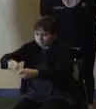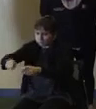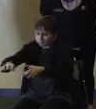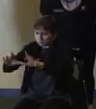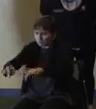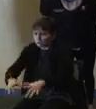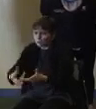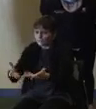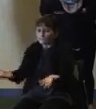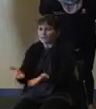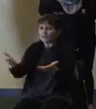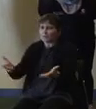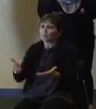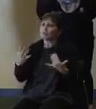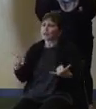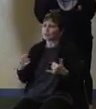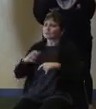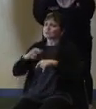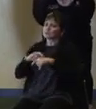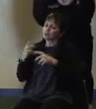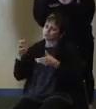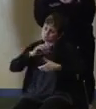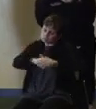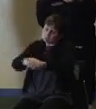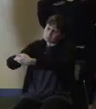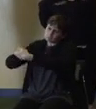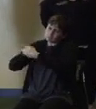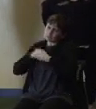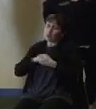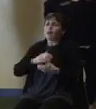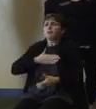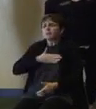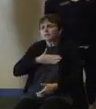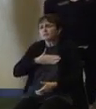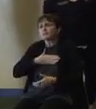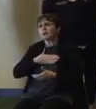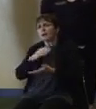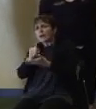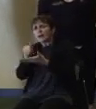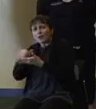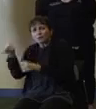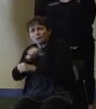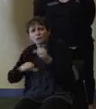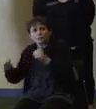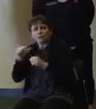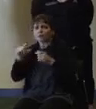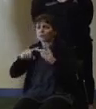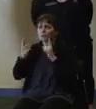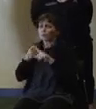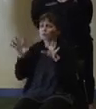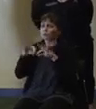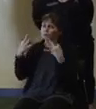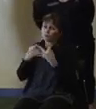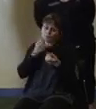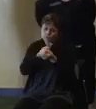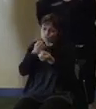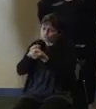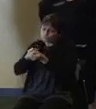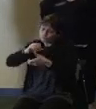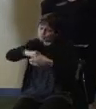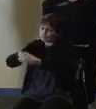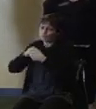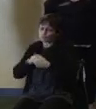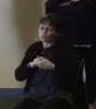regardless of tension, regardless of the issues. Please do help your neighbor, your friends, your family, be there for them. I implore you.